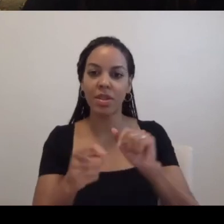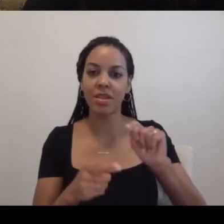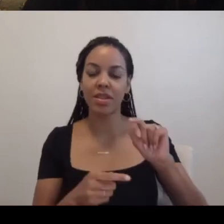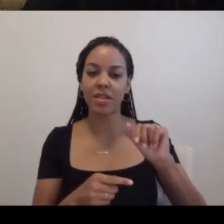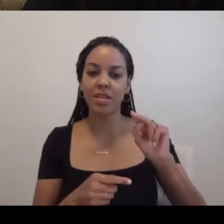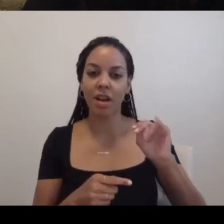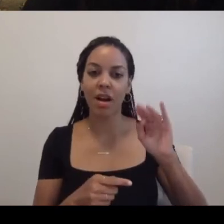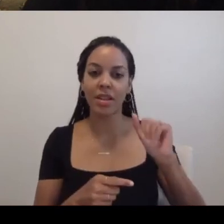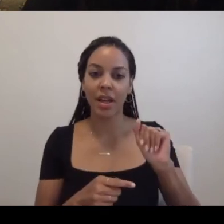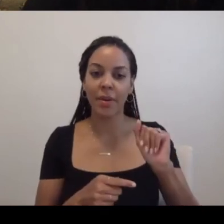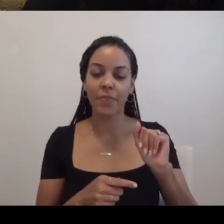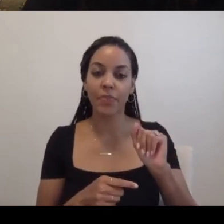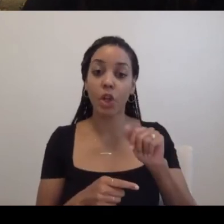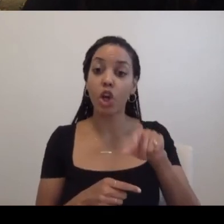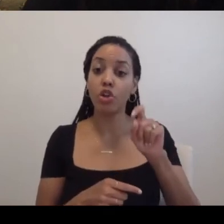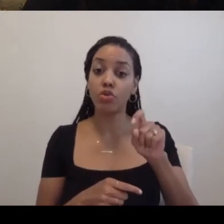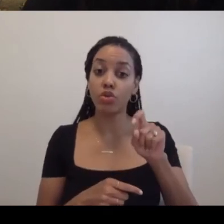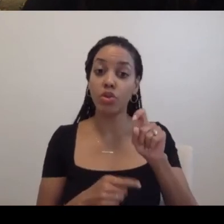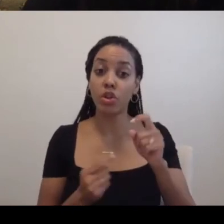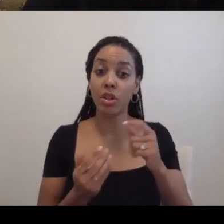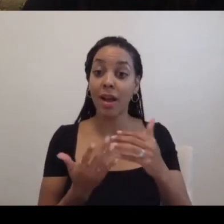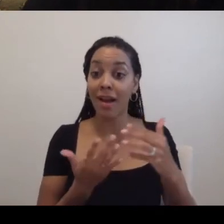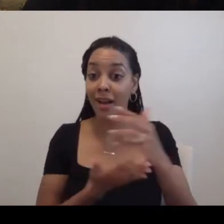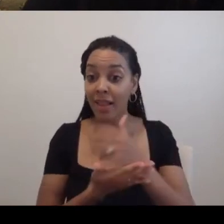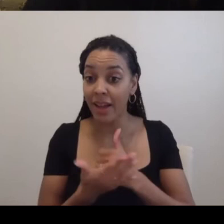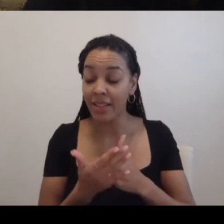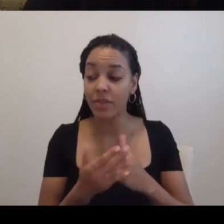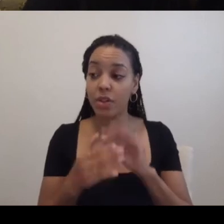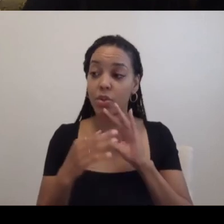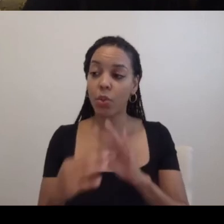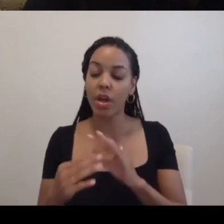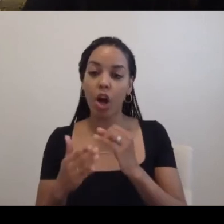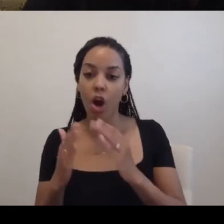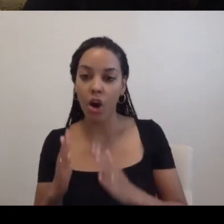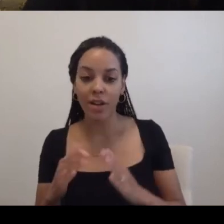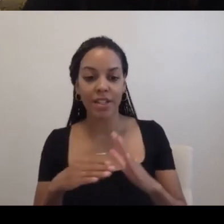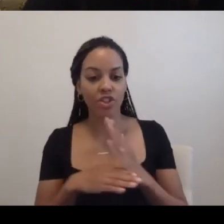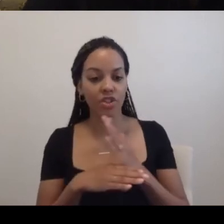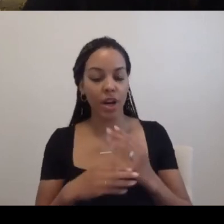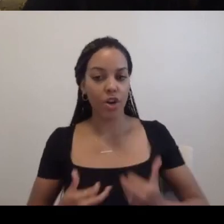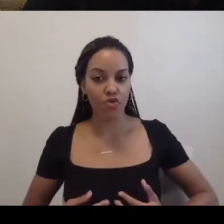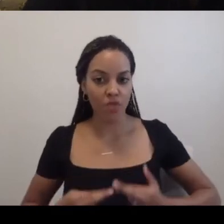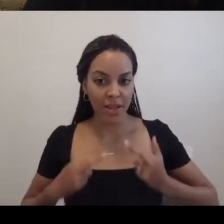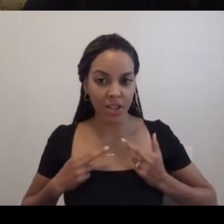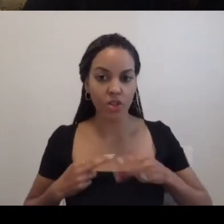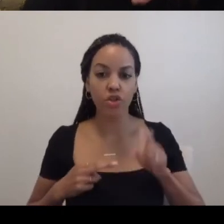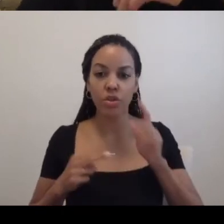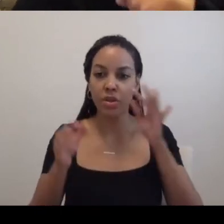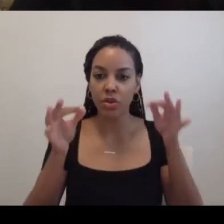and I just lost it. Should the degree of collectiveness among artists and a shared residency be determined by the curators before?